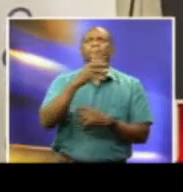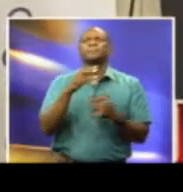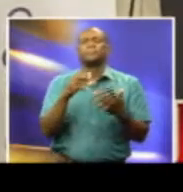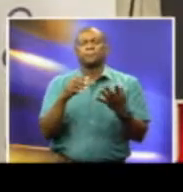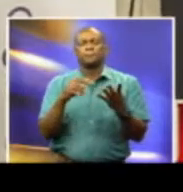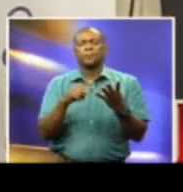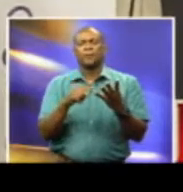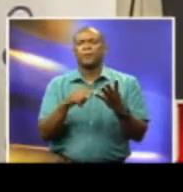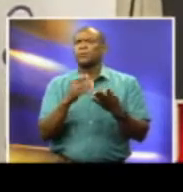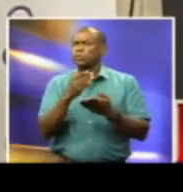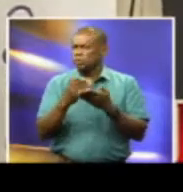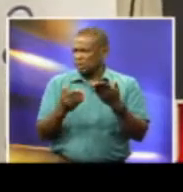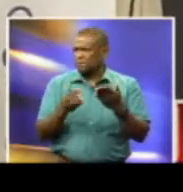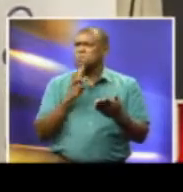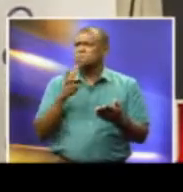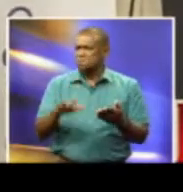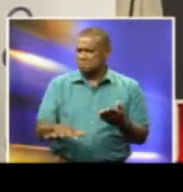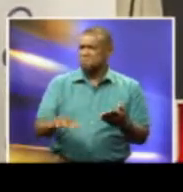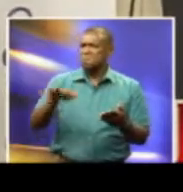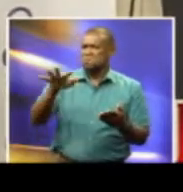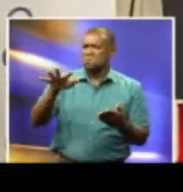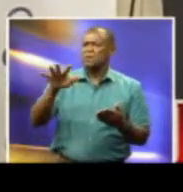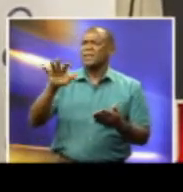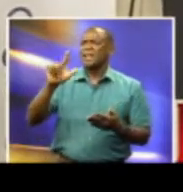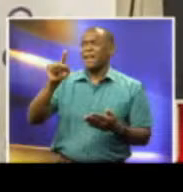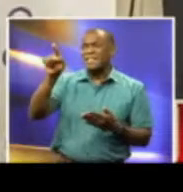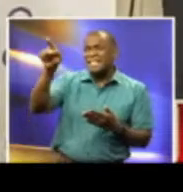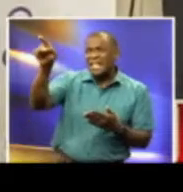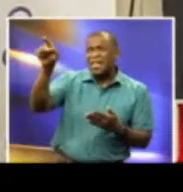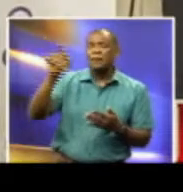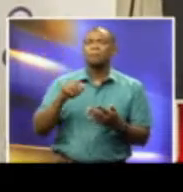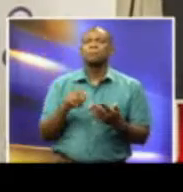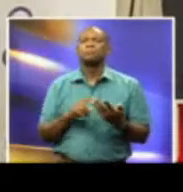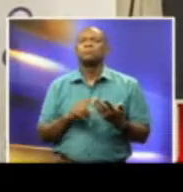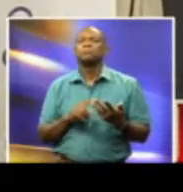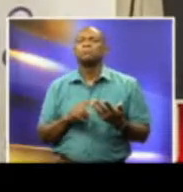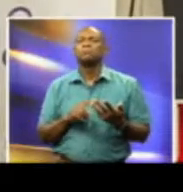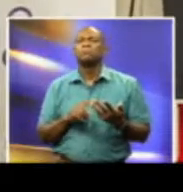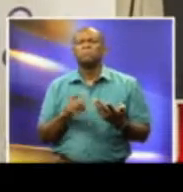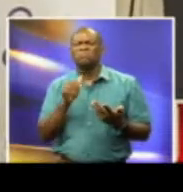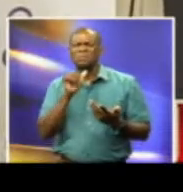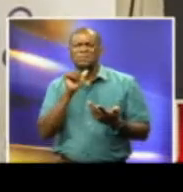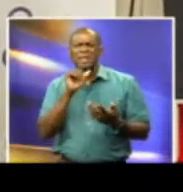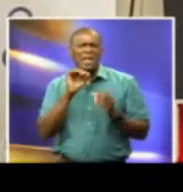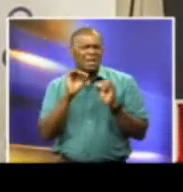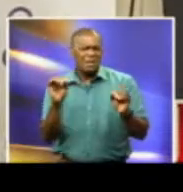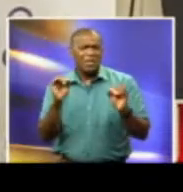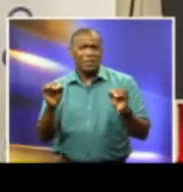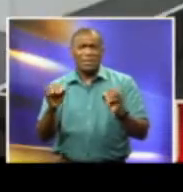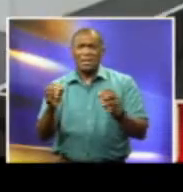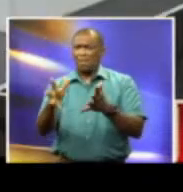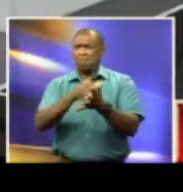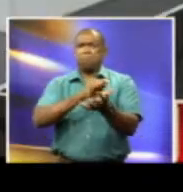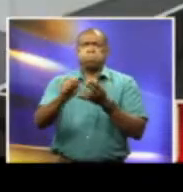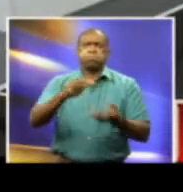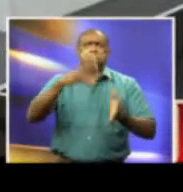flooding in the Lavantel area, but nothing too major. So this, we were fortunate for this one.